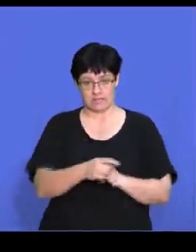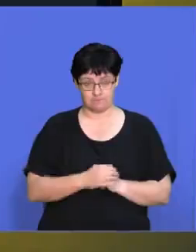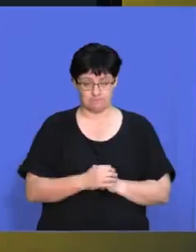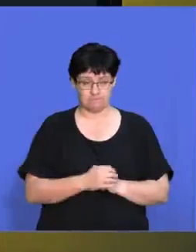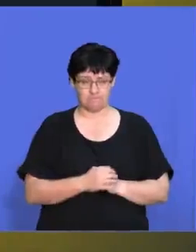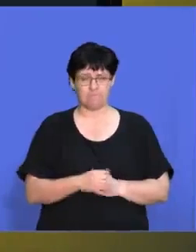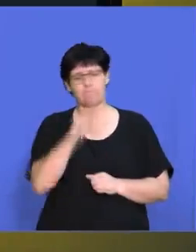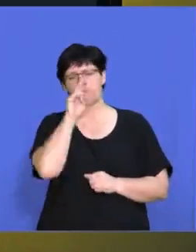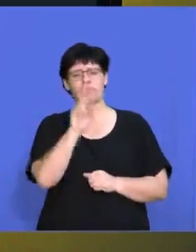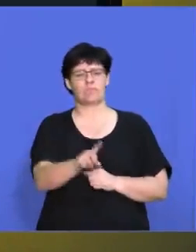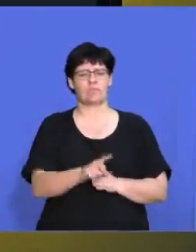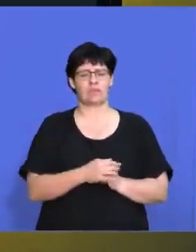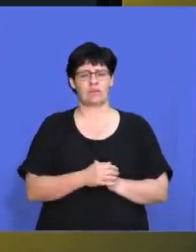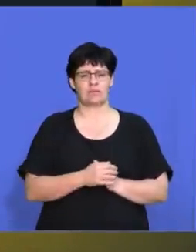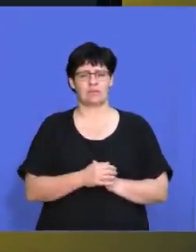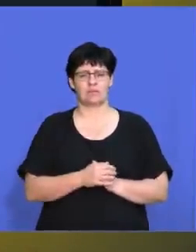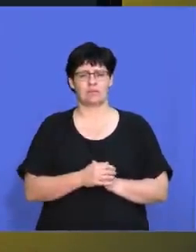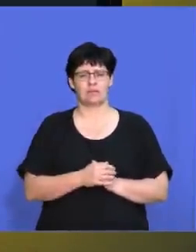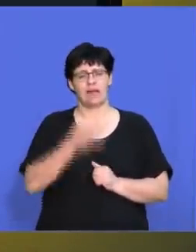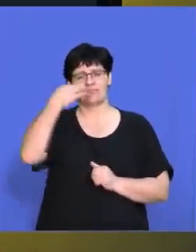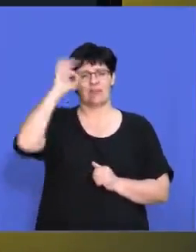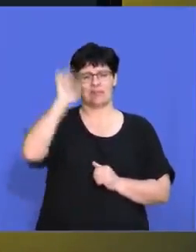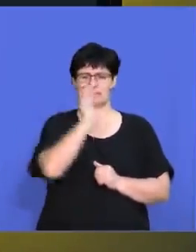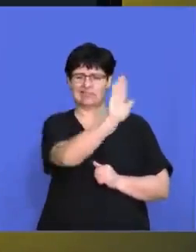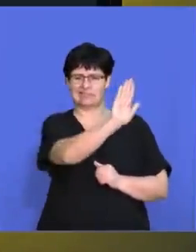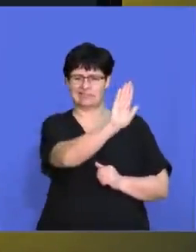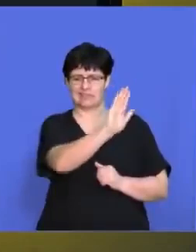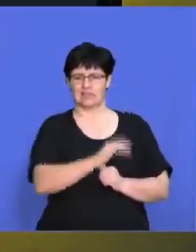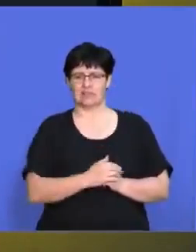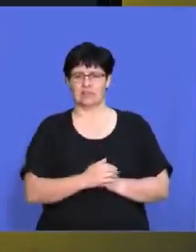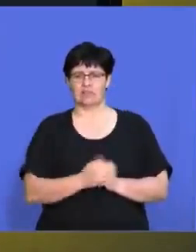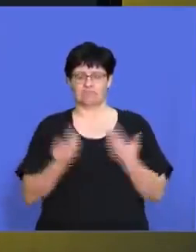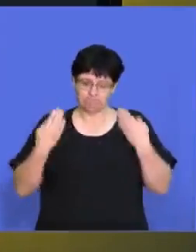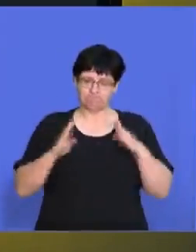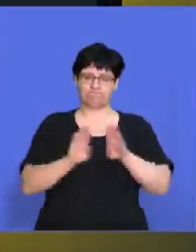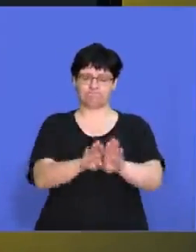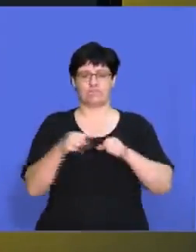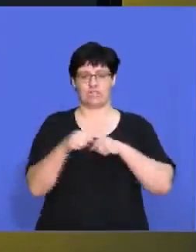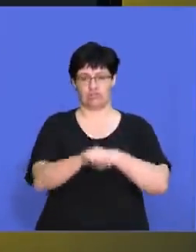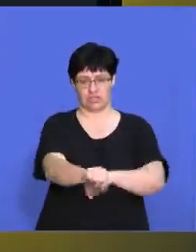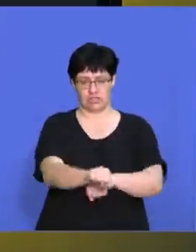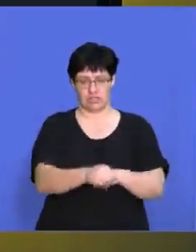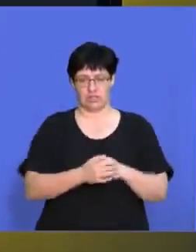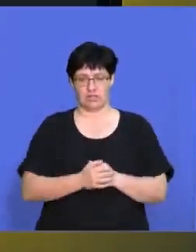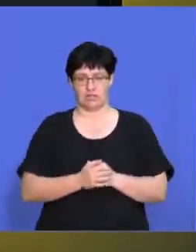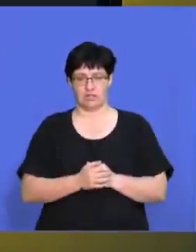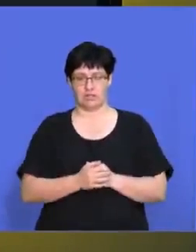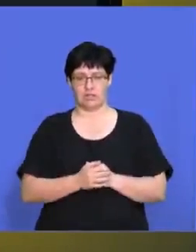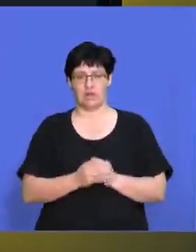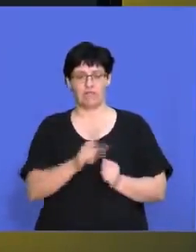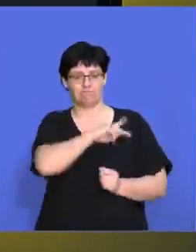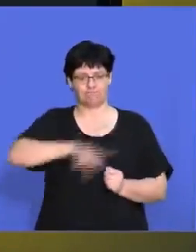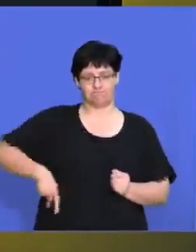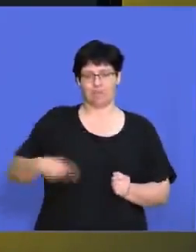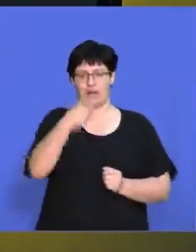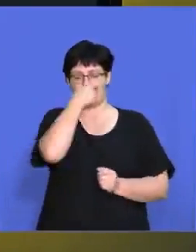at the government's lockdown strategy, we had President Cyril Ramaphosa